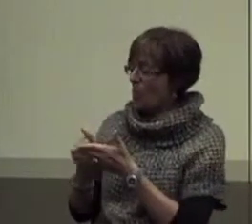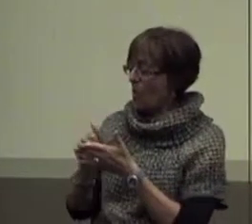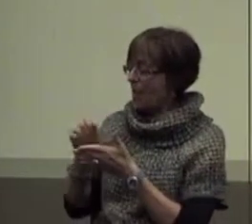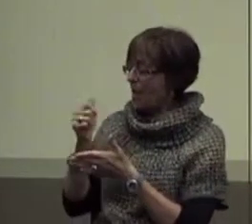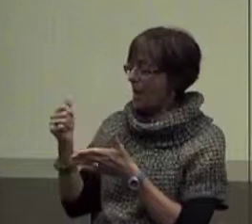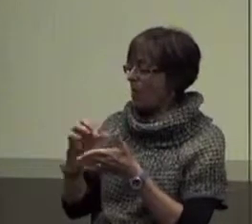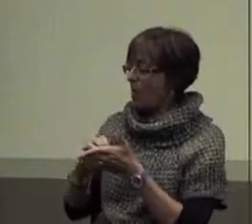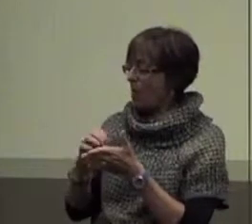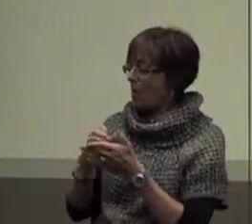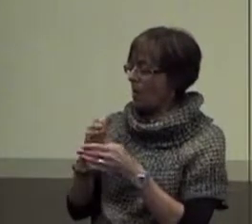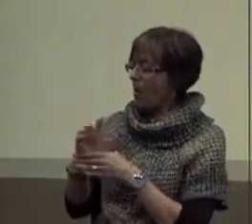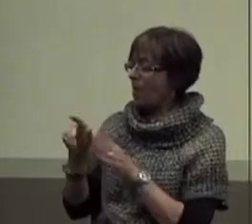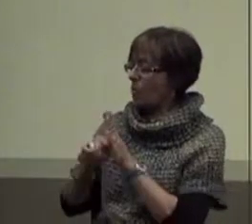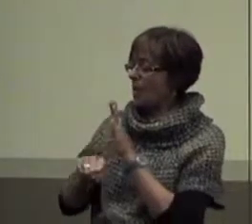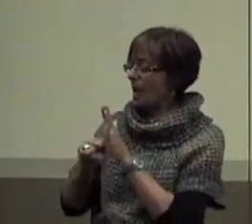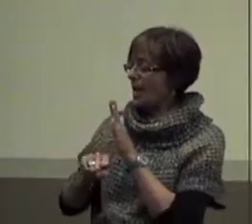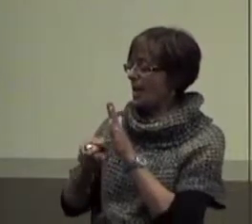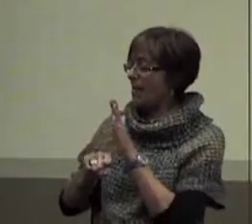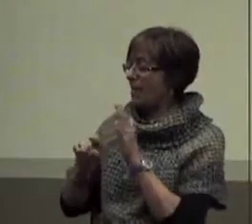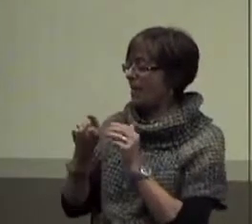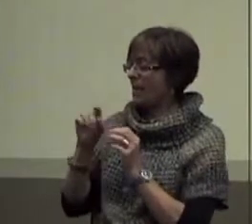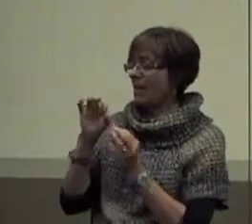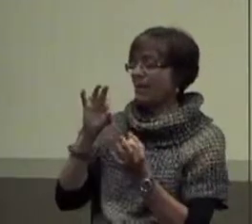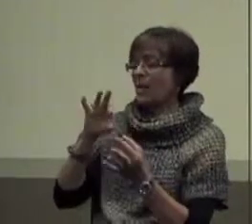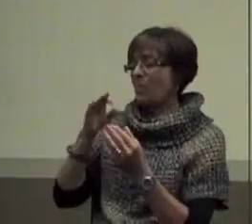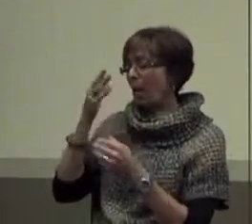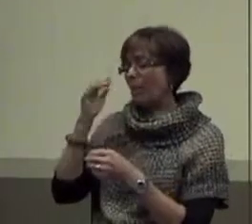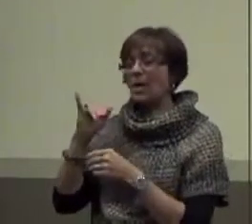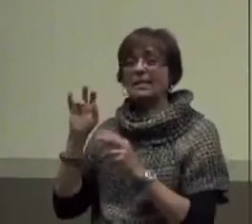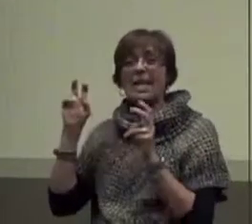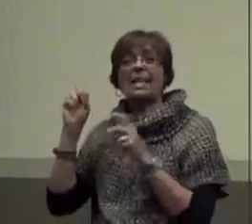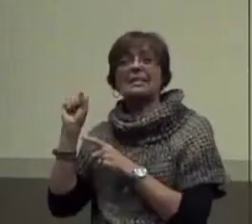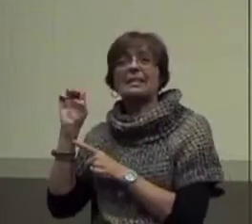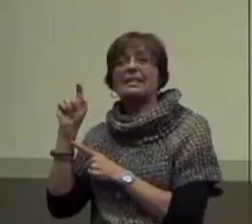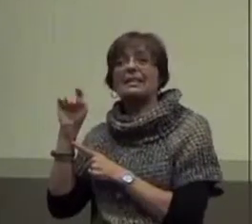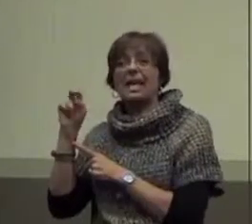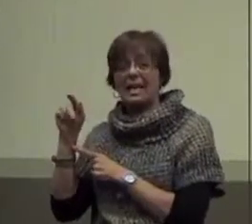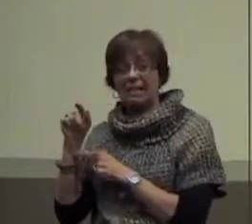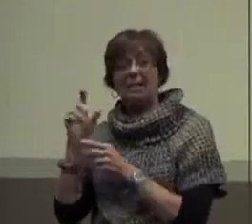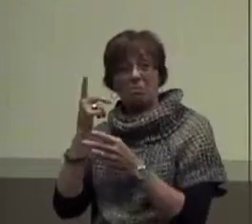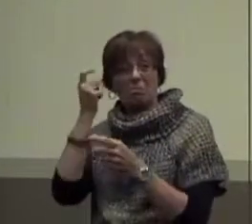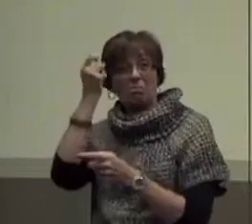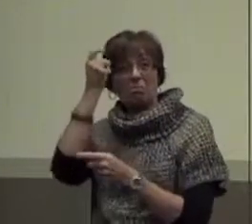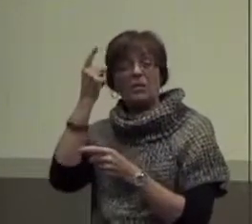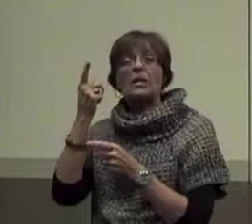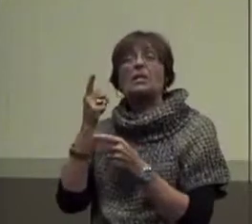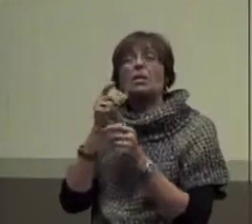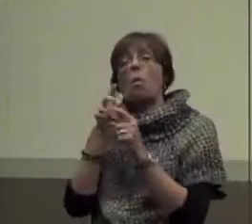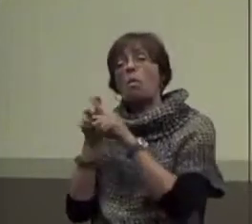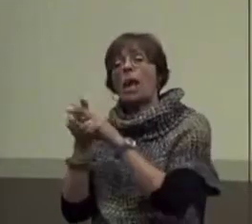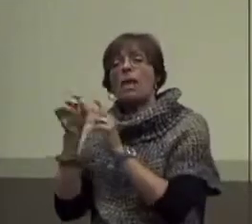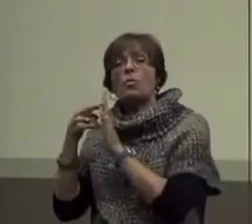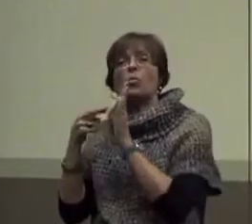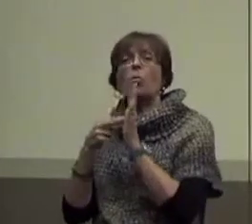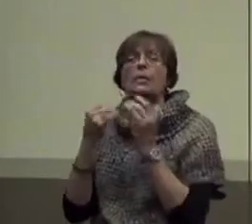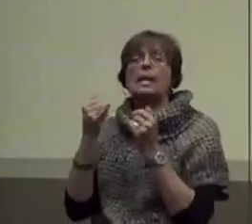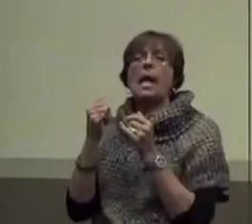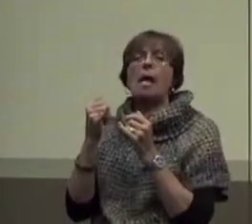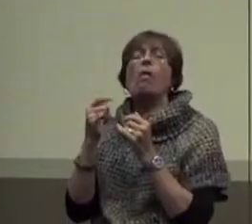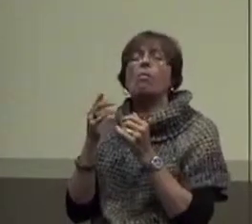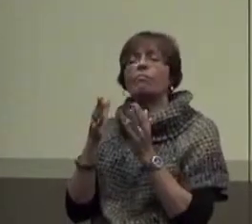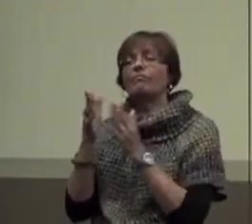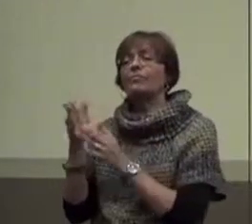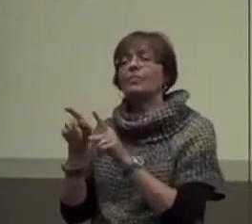negative feedback. Because that's a setting event for her. Make sense? So, hopefully you chose those two because you applied those rules. Now, let's do the same thing